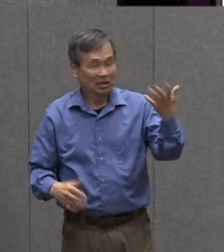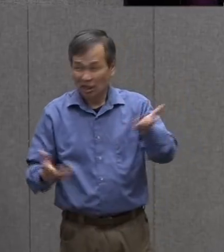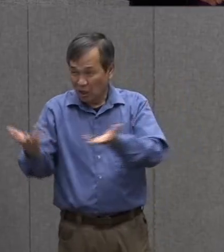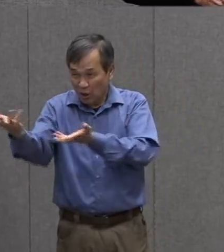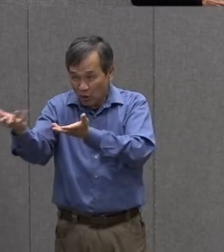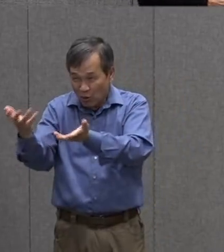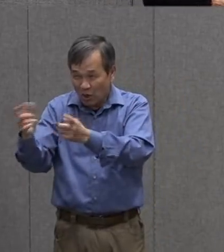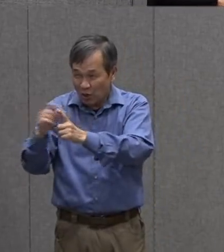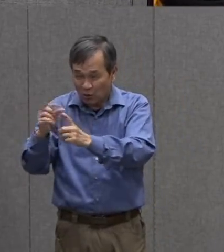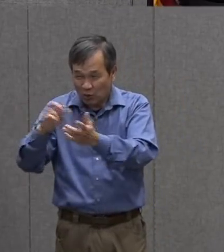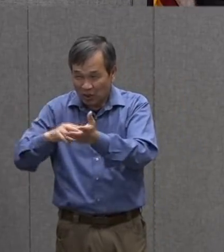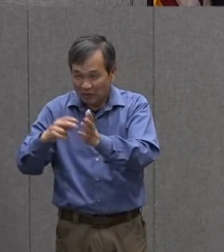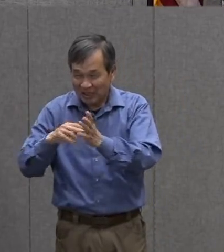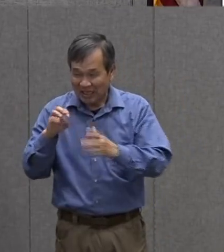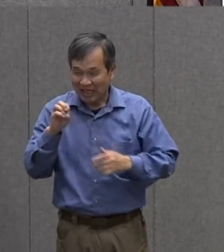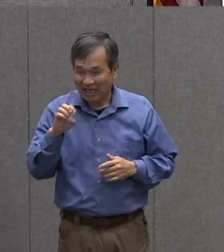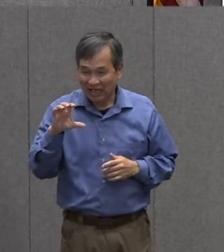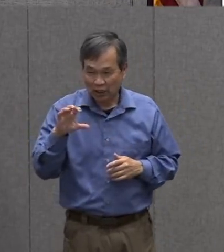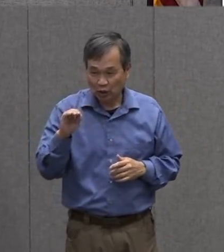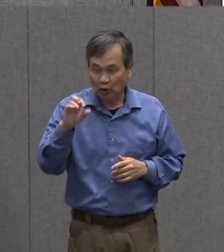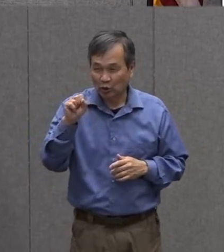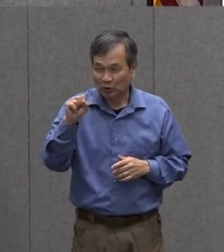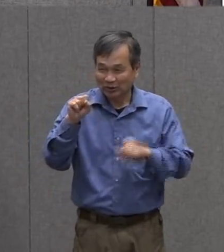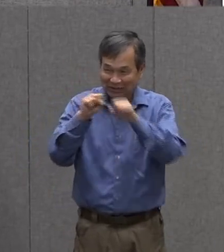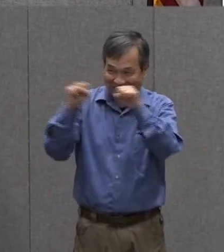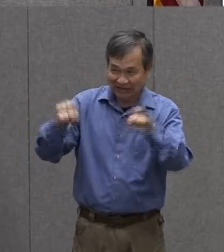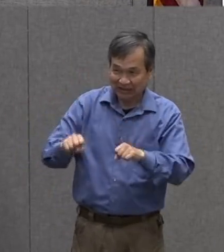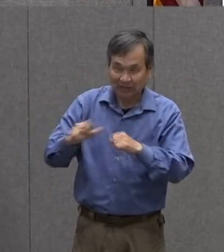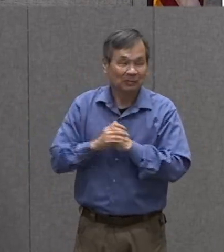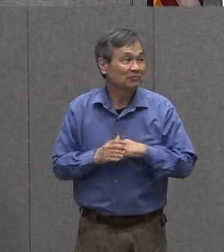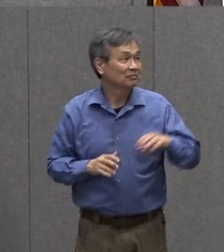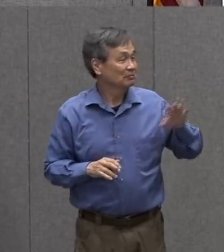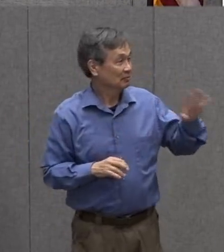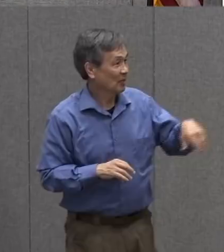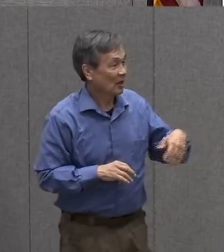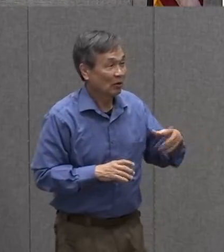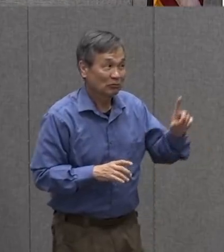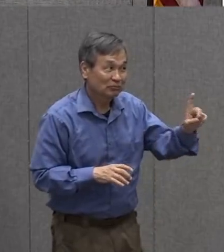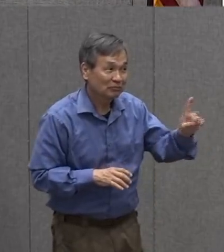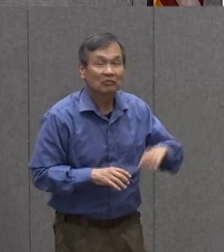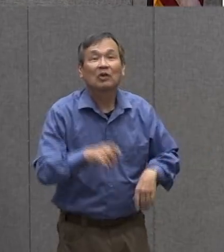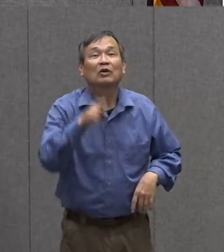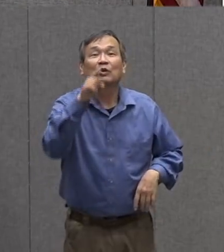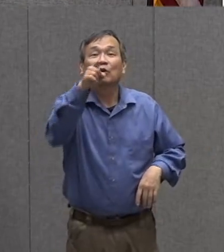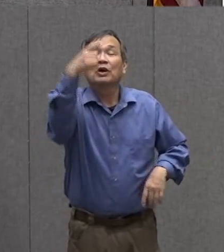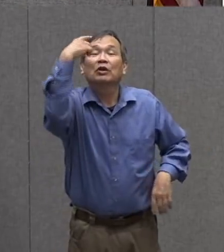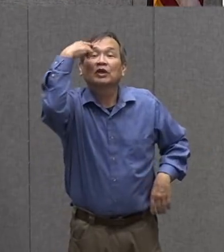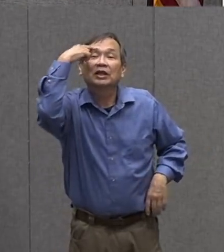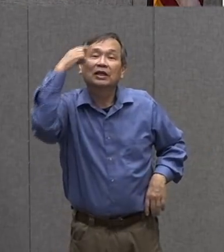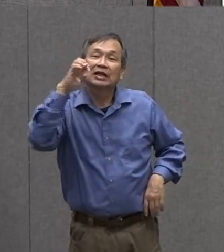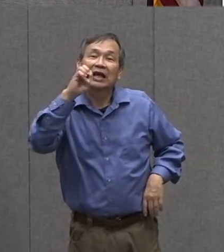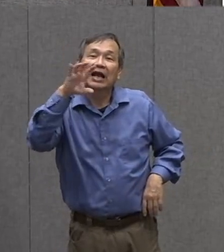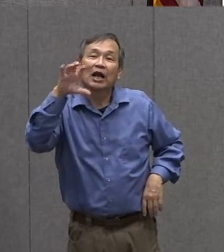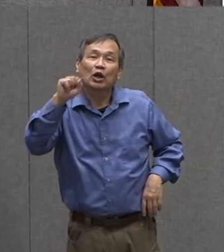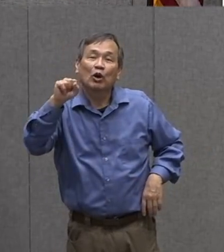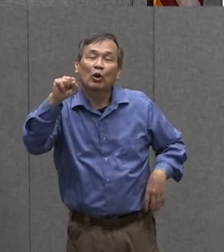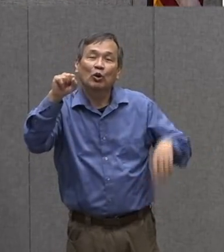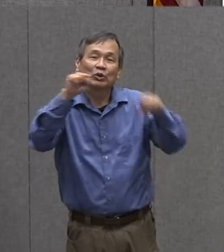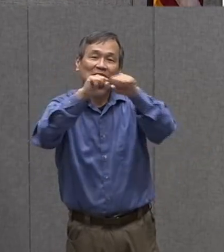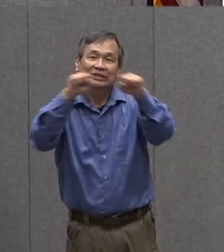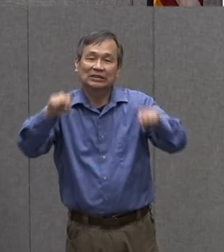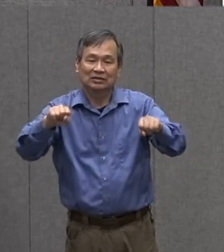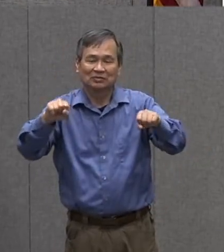more about echo systems boys and girls what do you think echo system is what is a